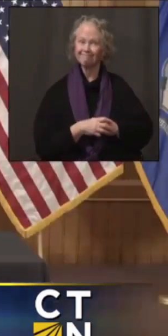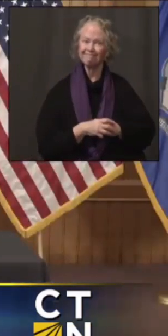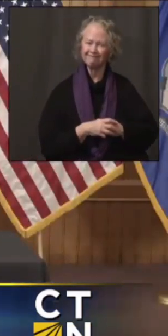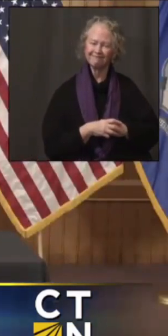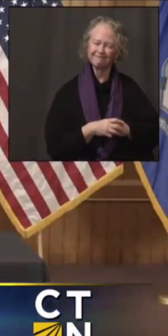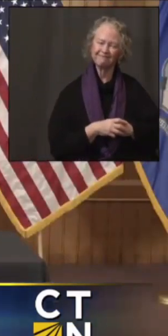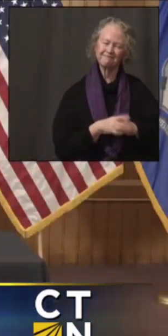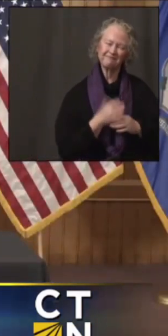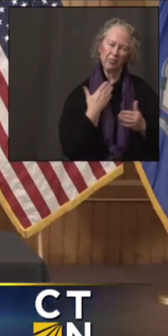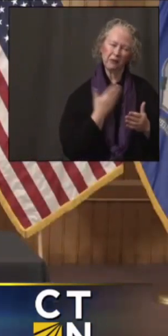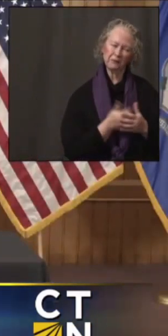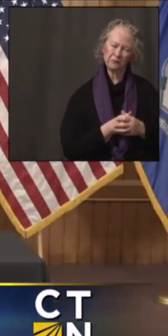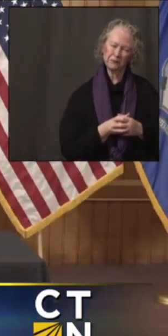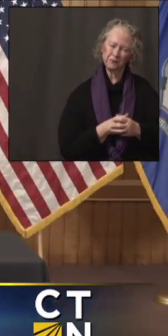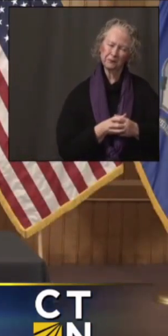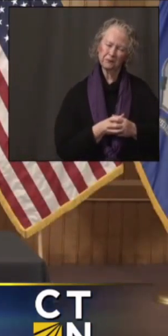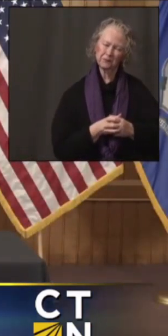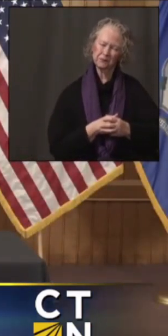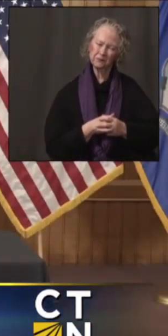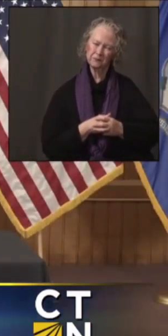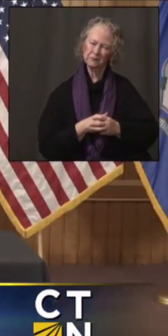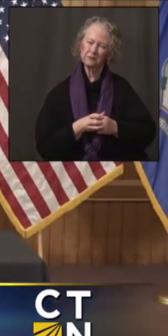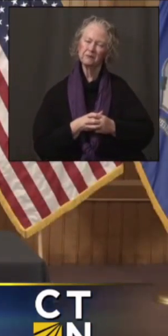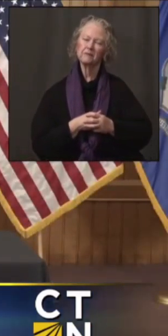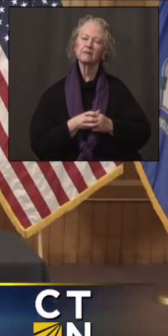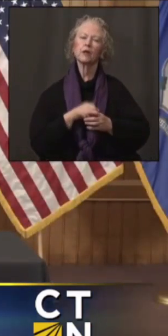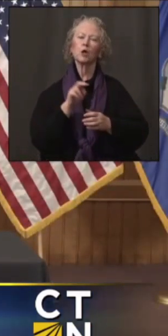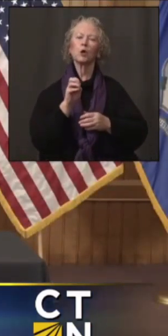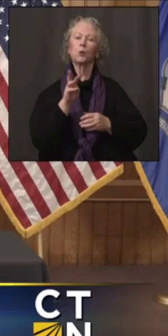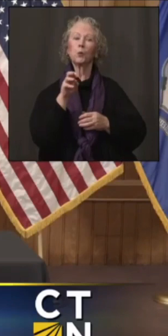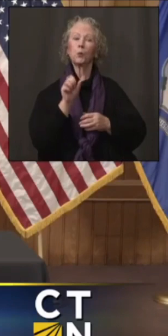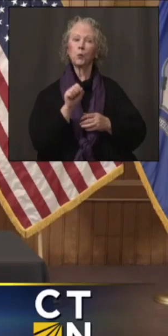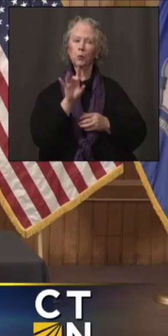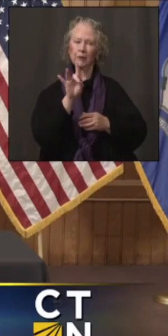Okay, thank you. Thanks, Matt. News 8.